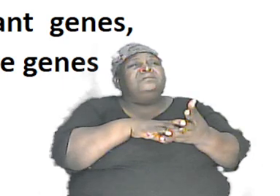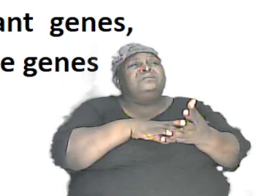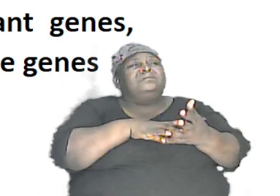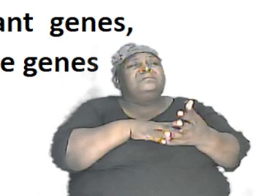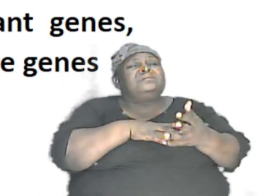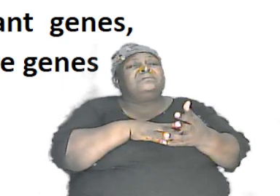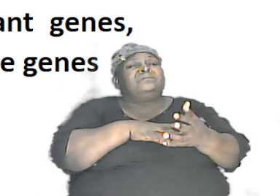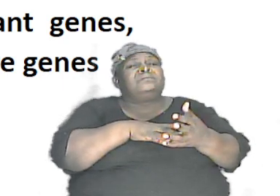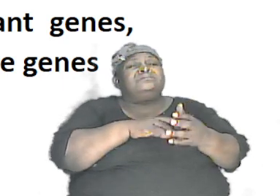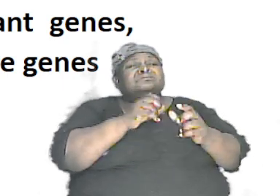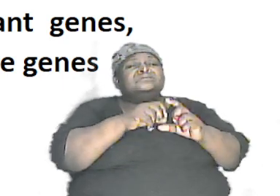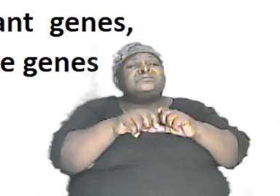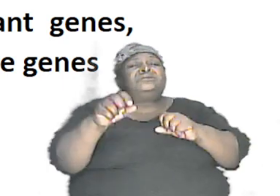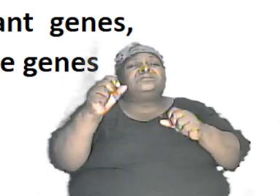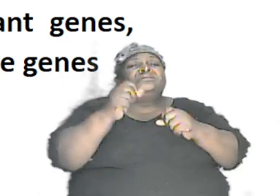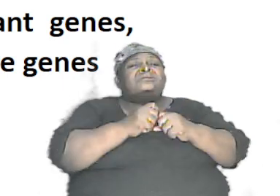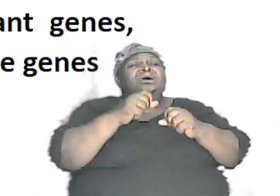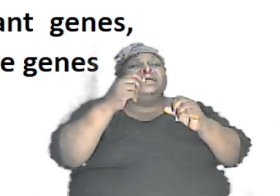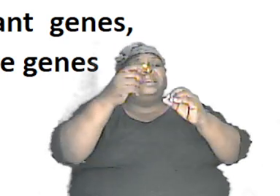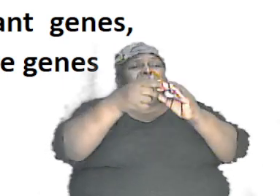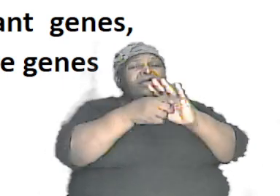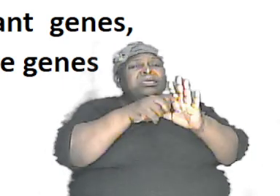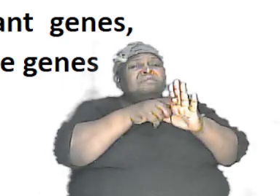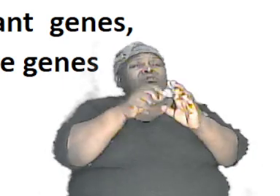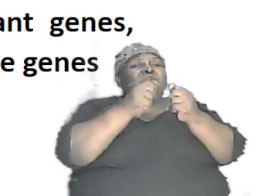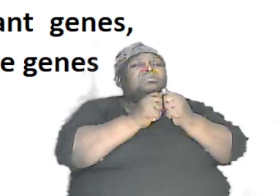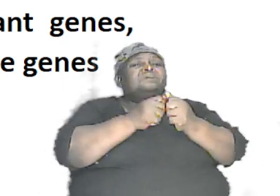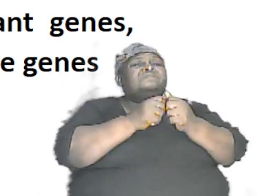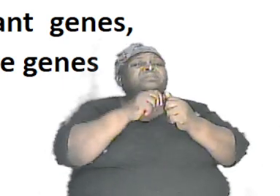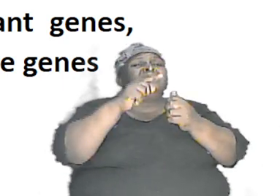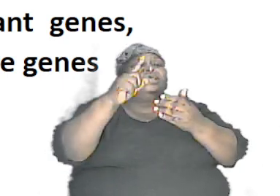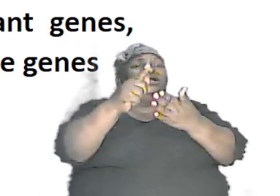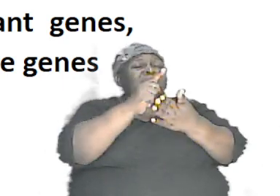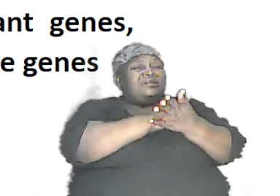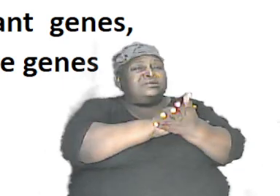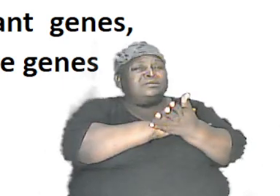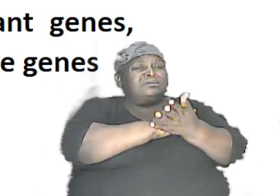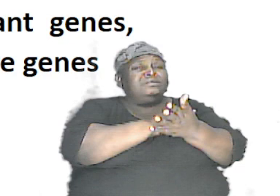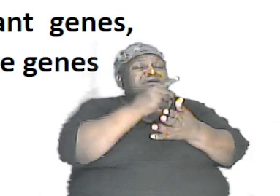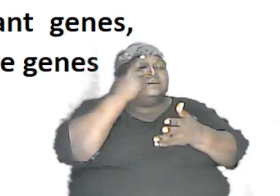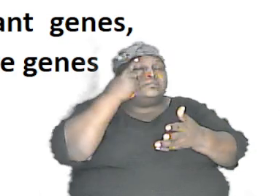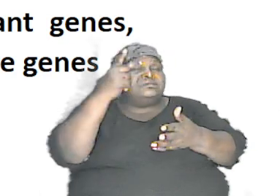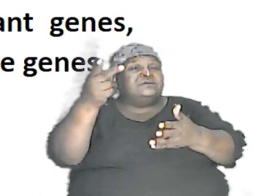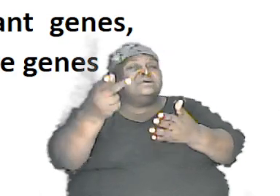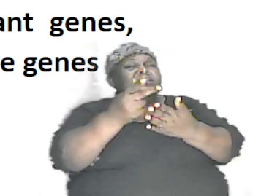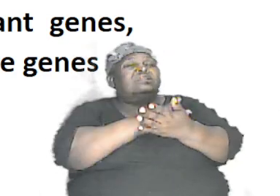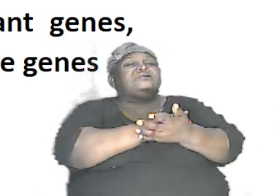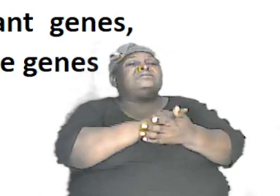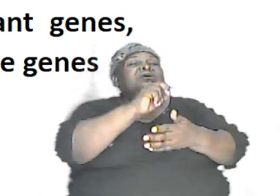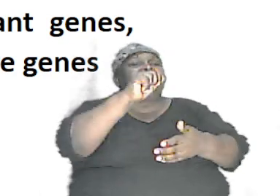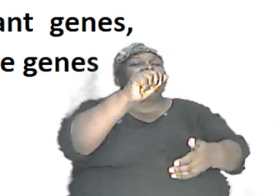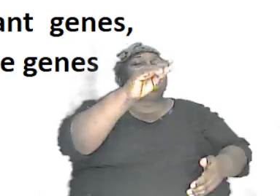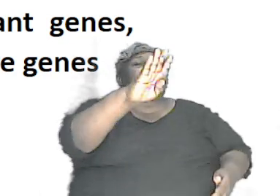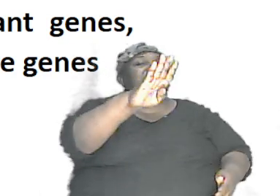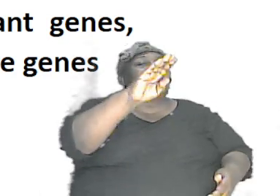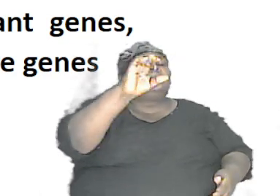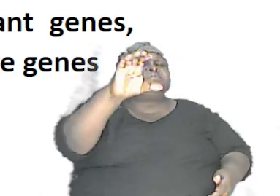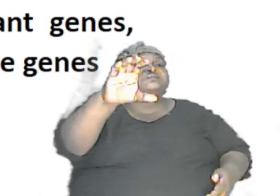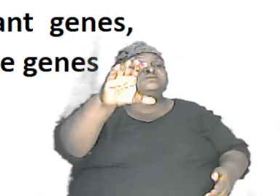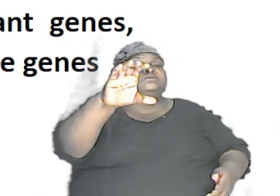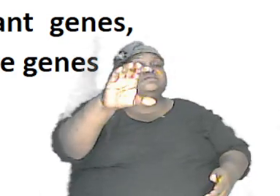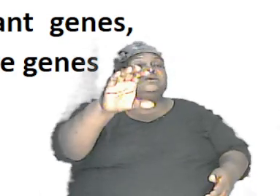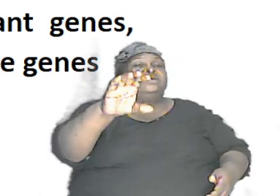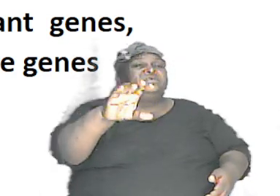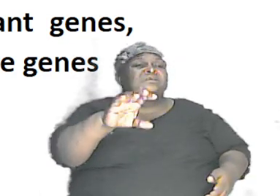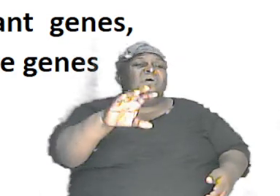with letters so you will see the letter A or B or C and then you will see one of